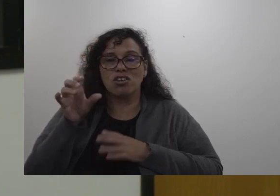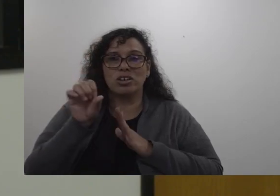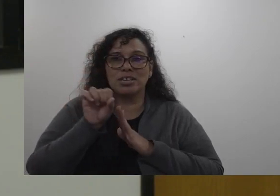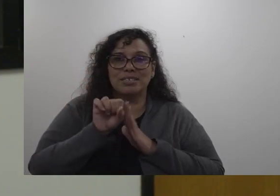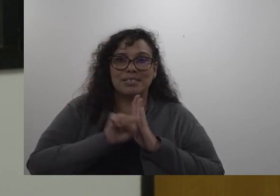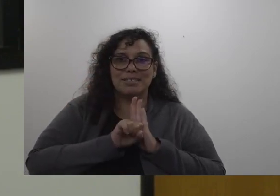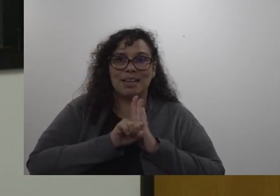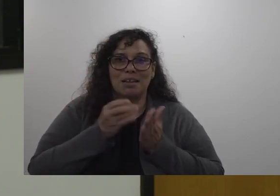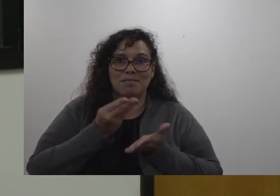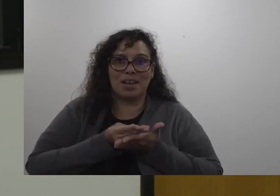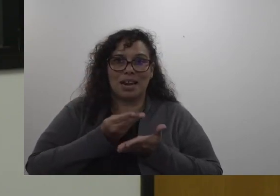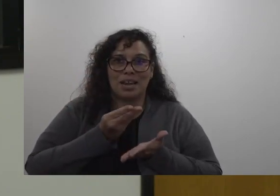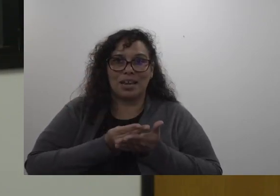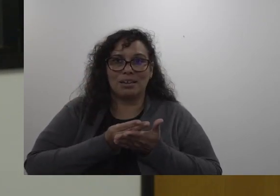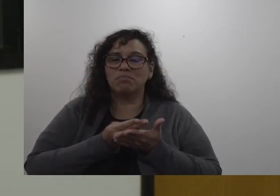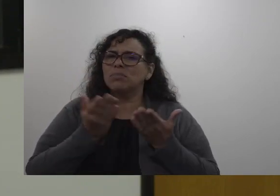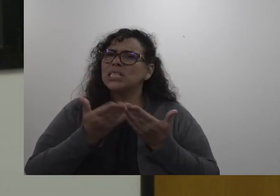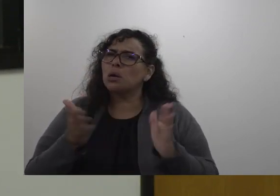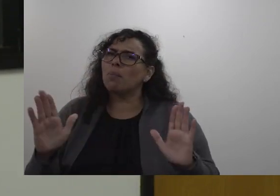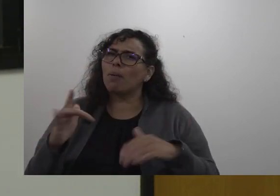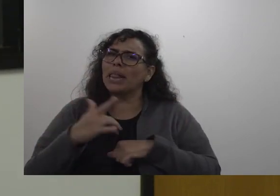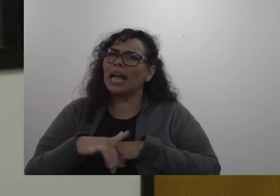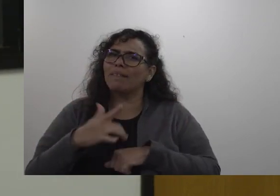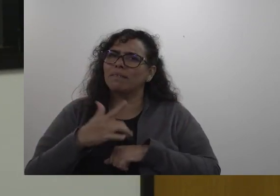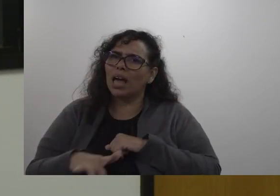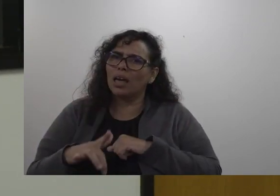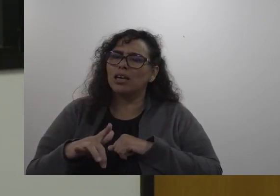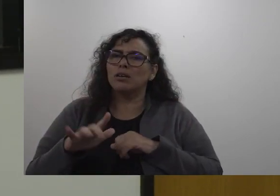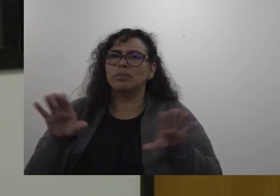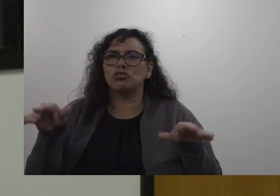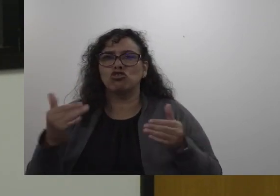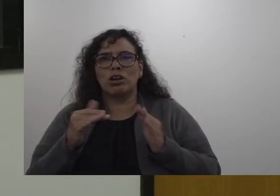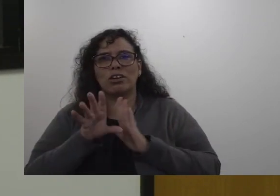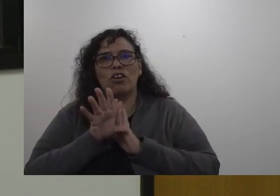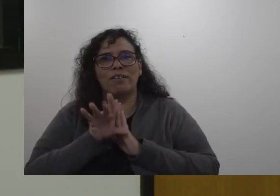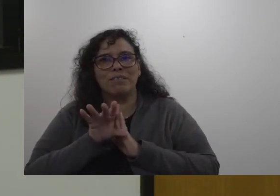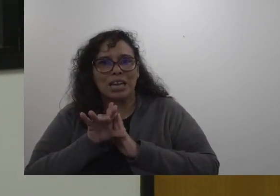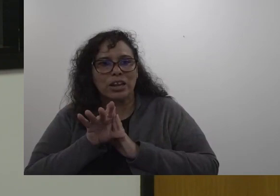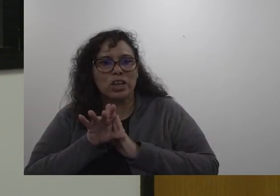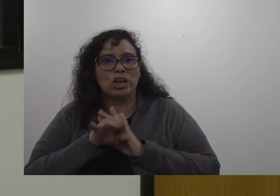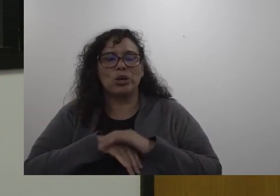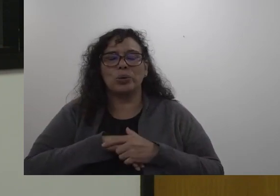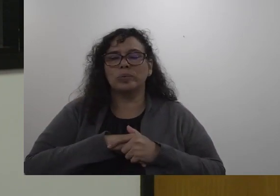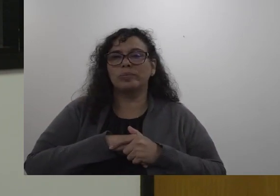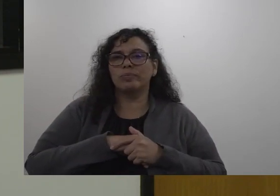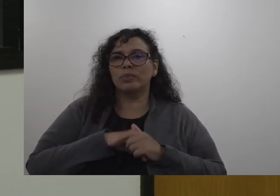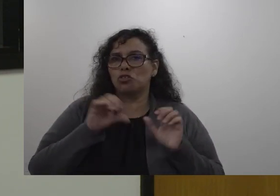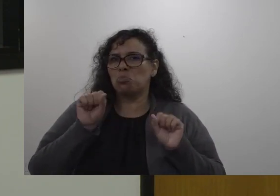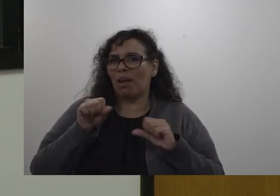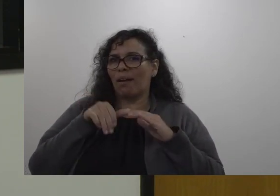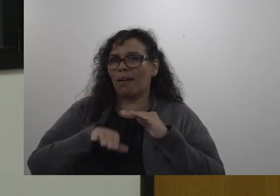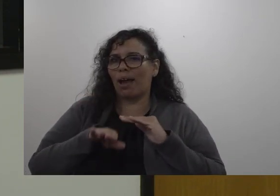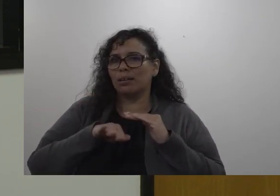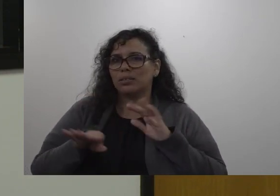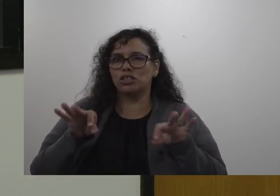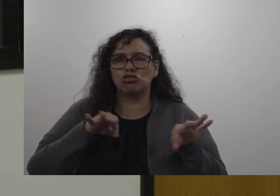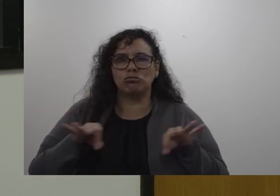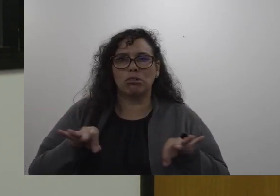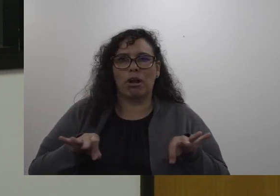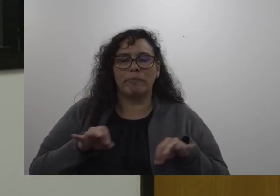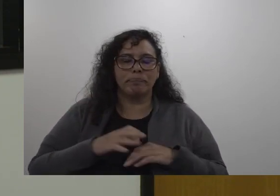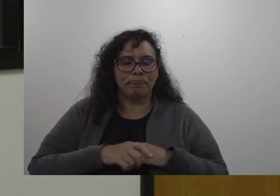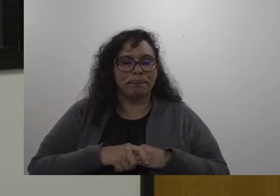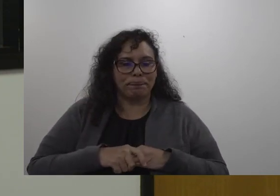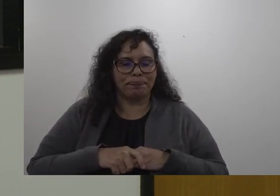needs of our students that is publicly available there's an introductory video that that the public can access that describes how that plan